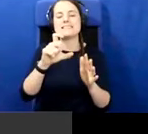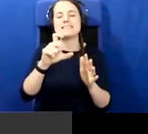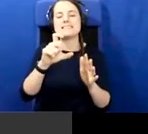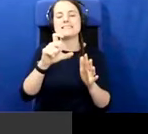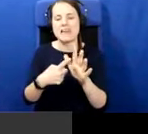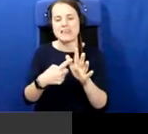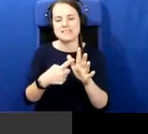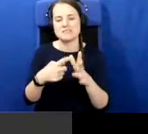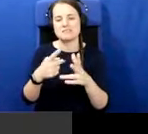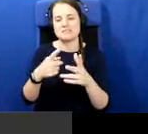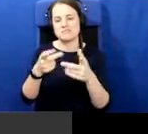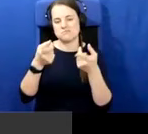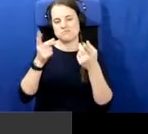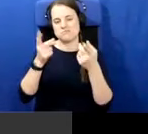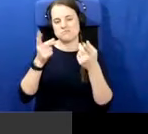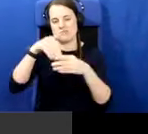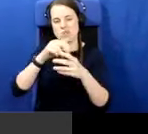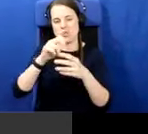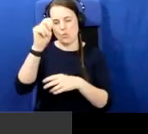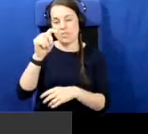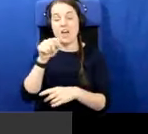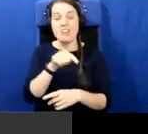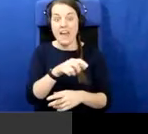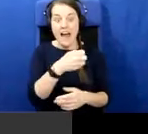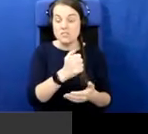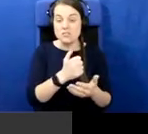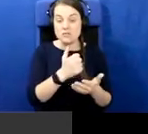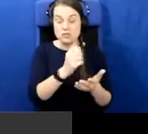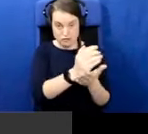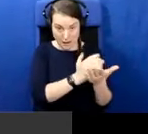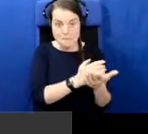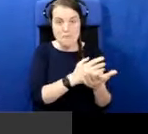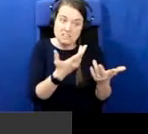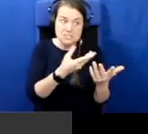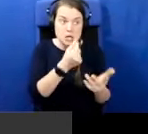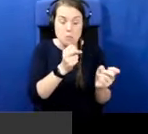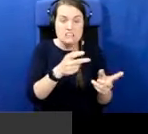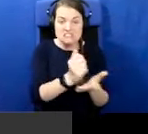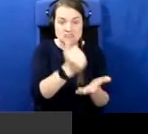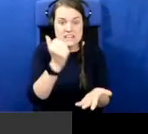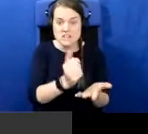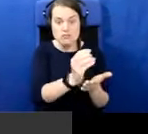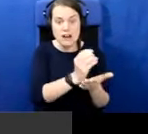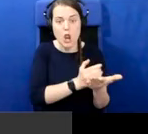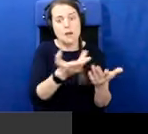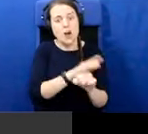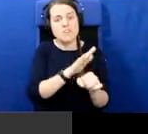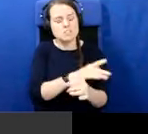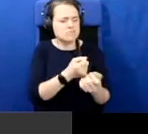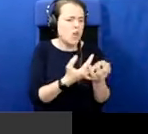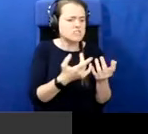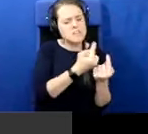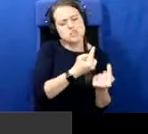a great curriculum. And in many respects, it has a great curriculum where it covers all great issues of history history. And you can study this,